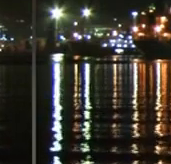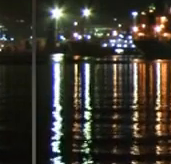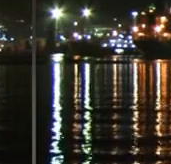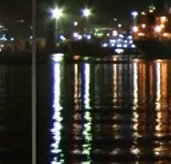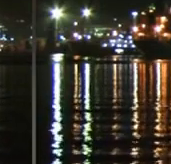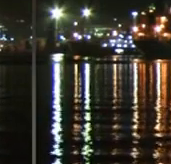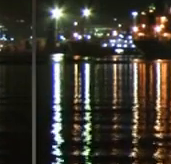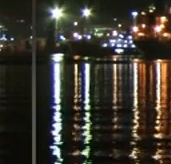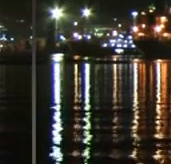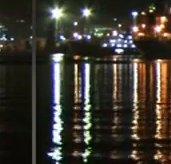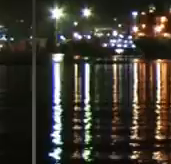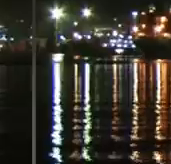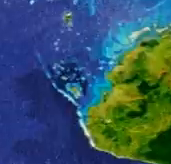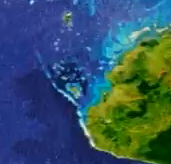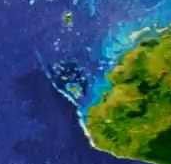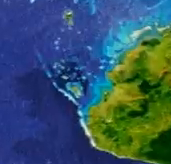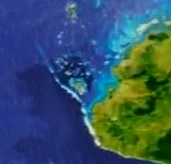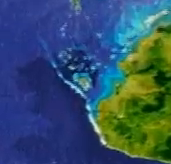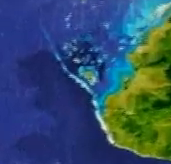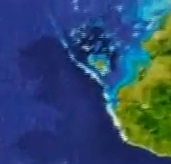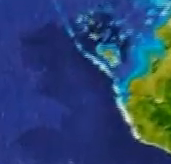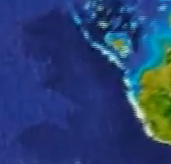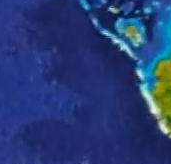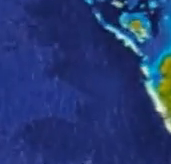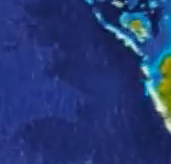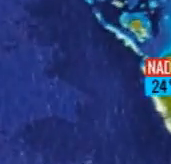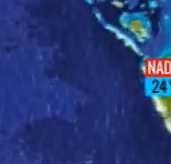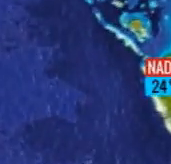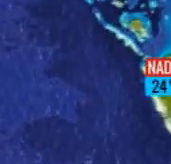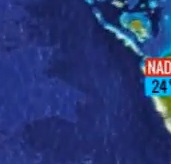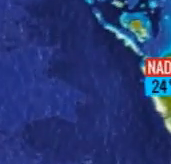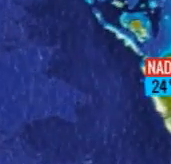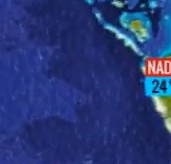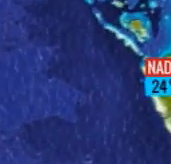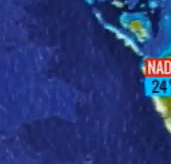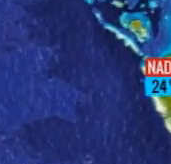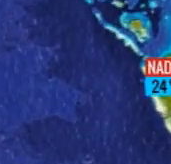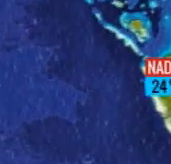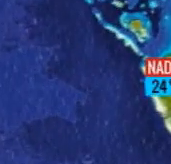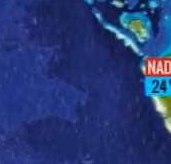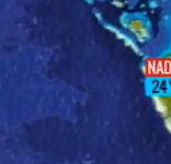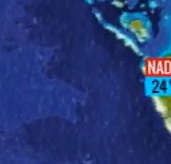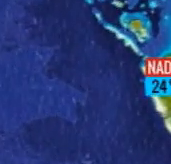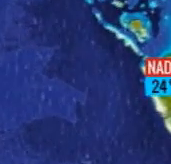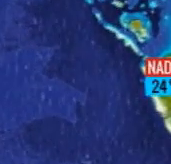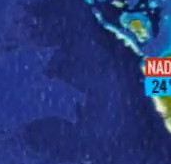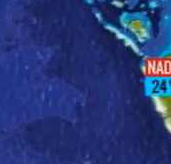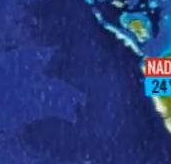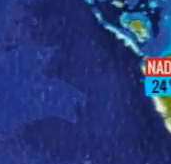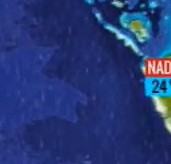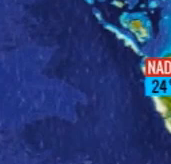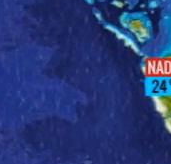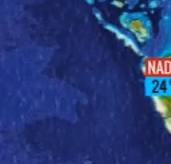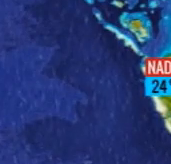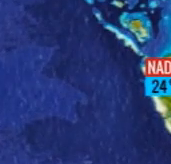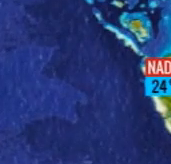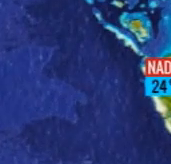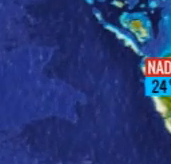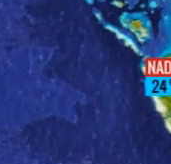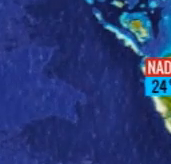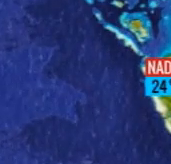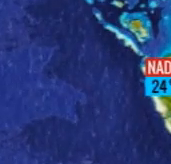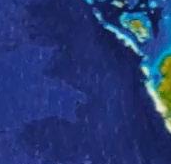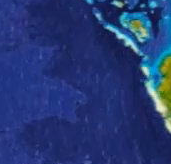Meanwhile, an east to southeast wind flow prevails over the country. Taking a look at the weather map, in the west, humid conditions with occasional